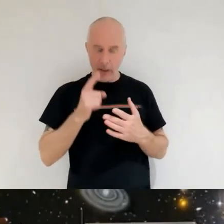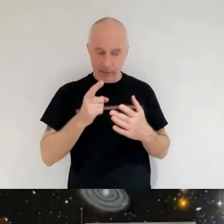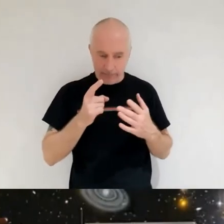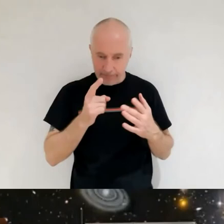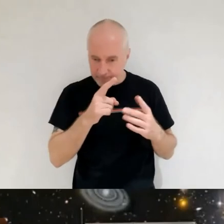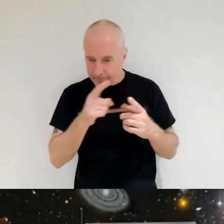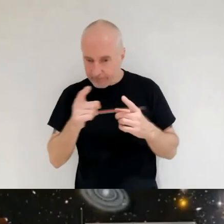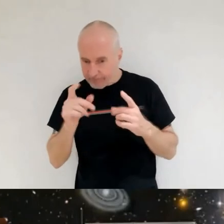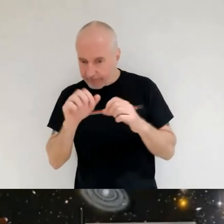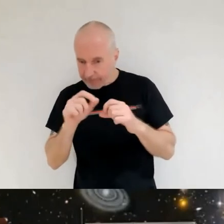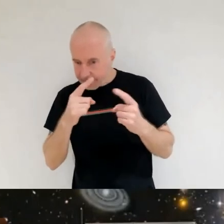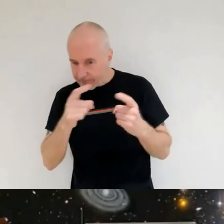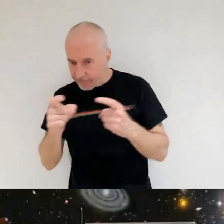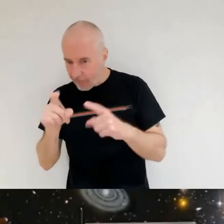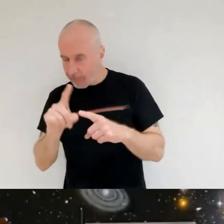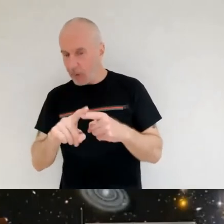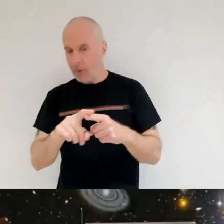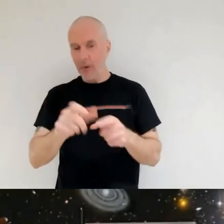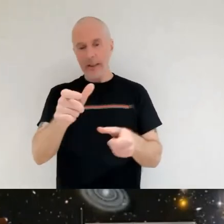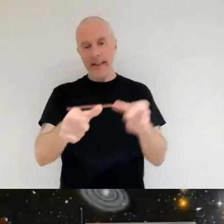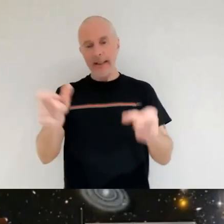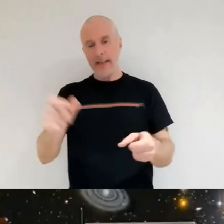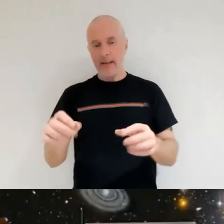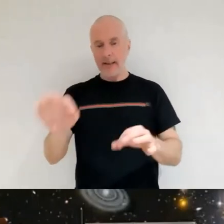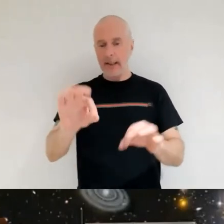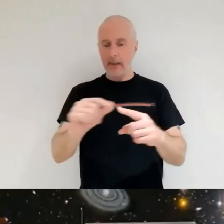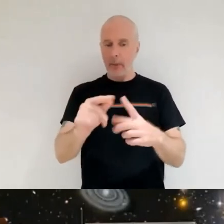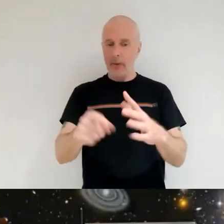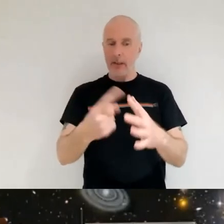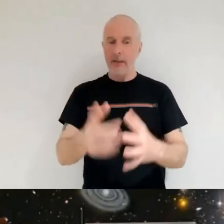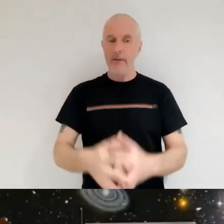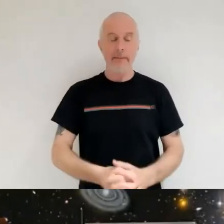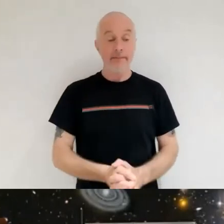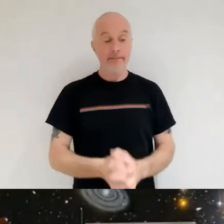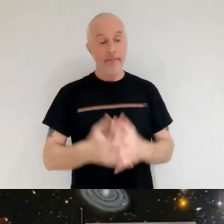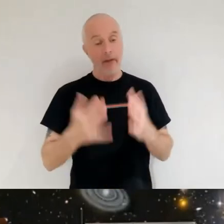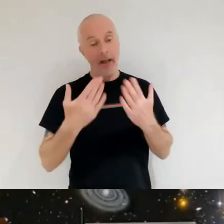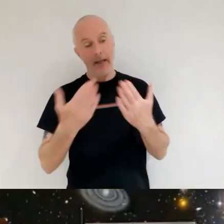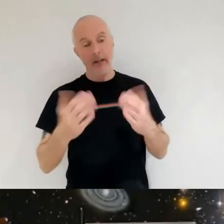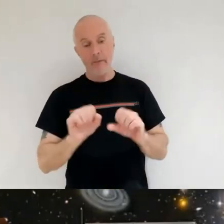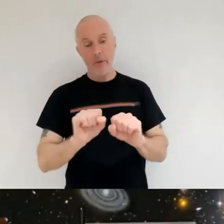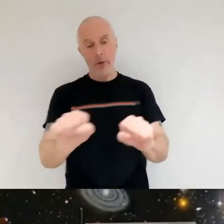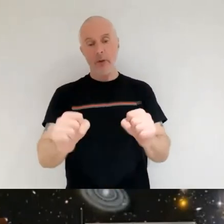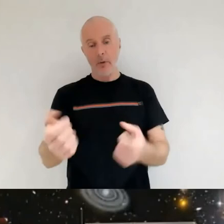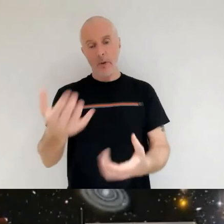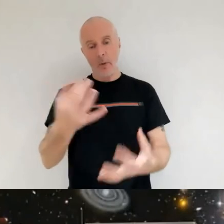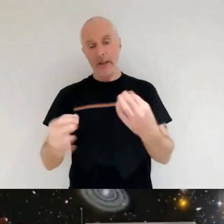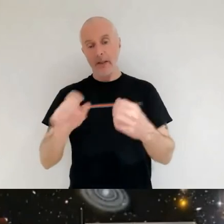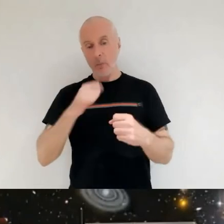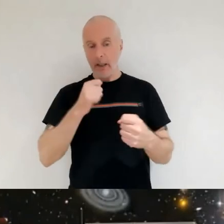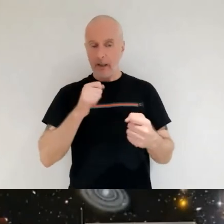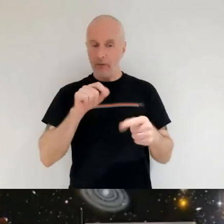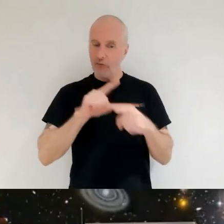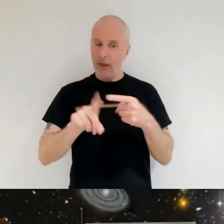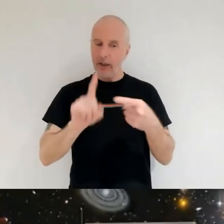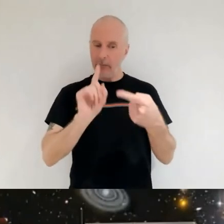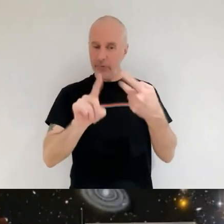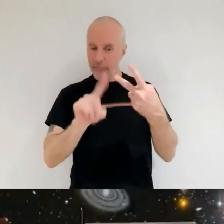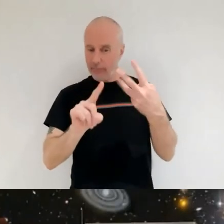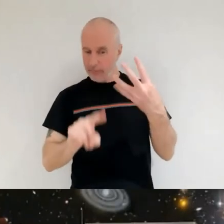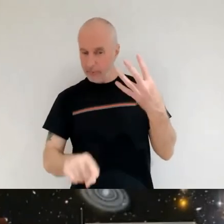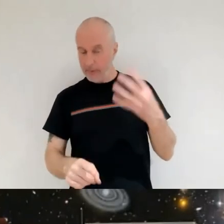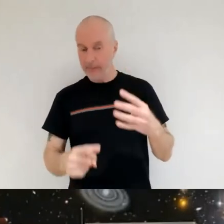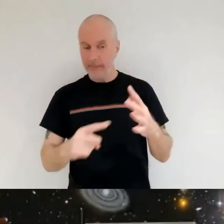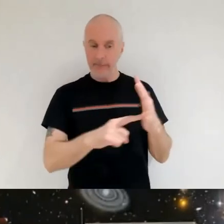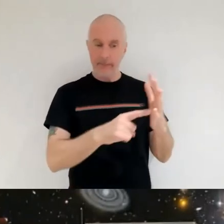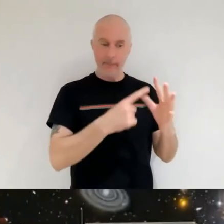right i'm going to try and couple some of these questions together because i am wary of time but thank you everybody for sending them in we will try and answer as many as we can so taylor